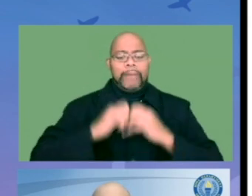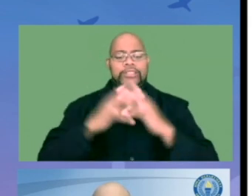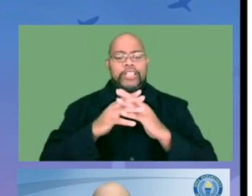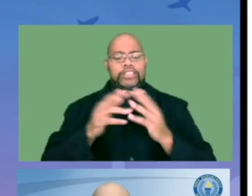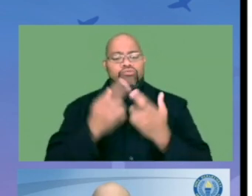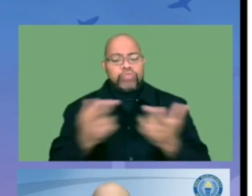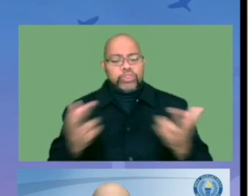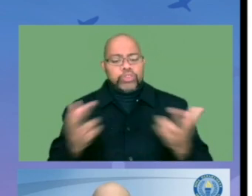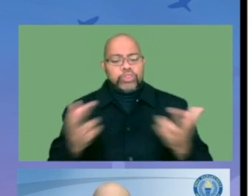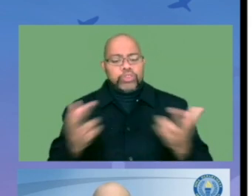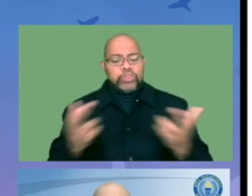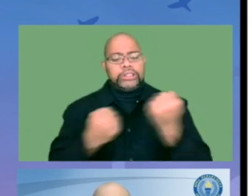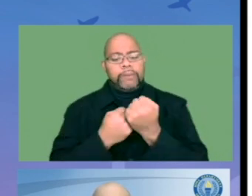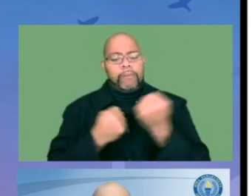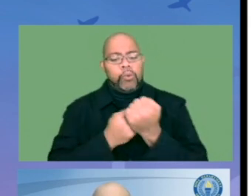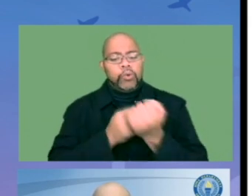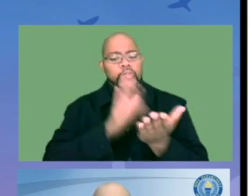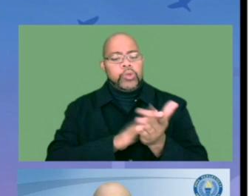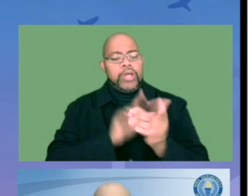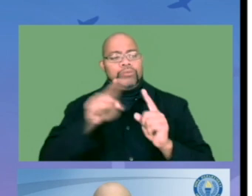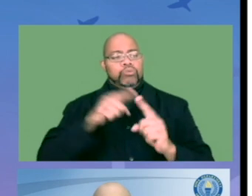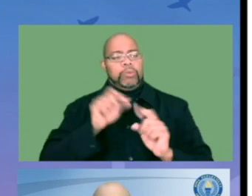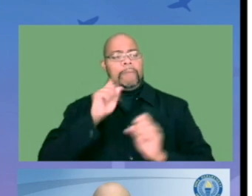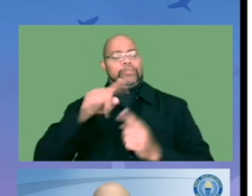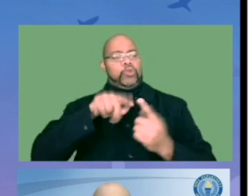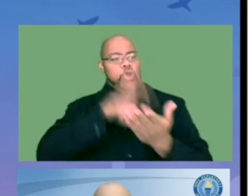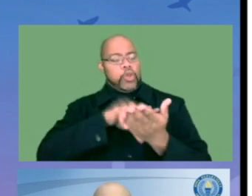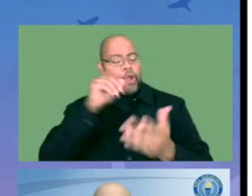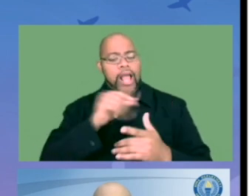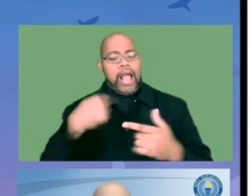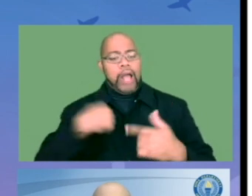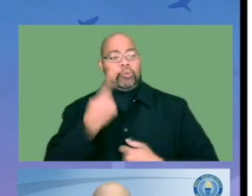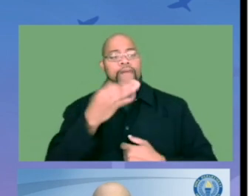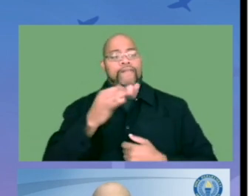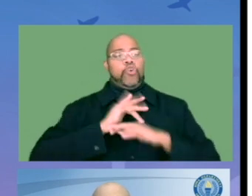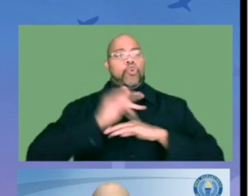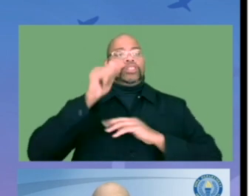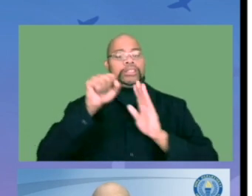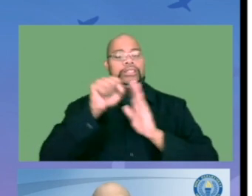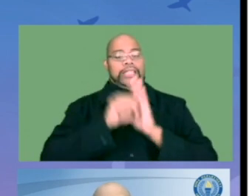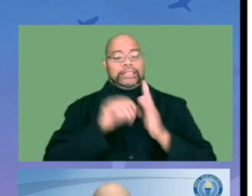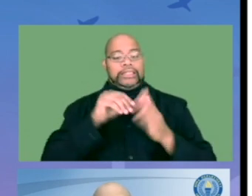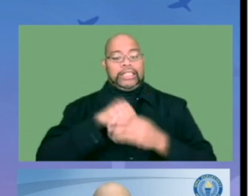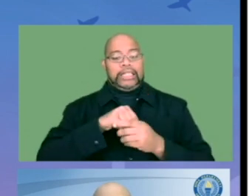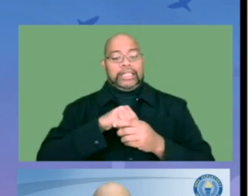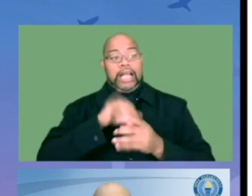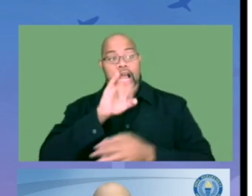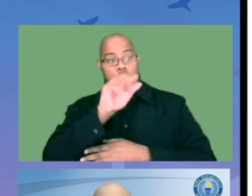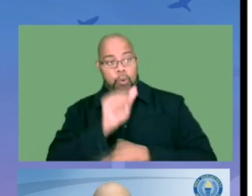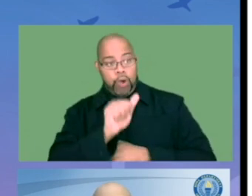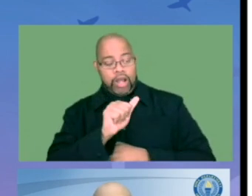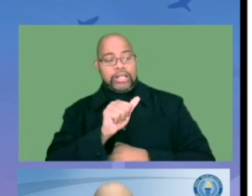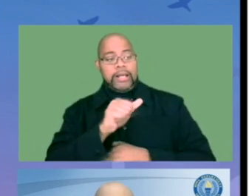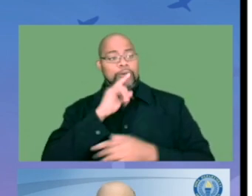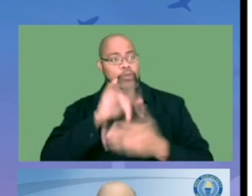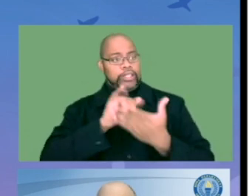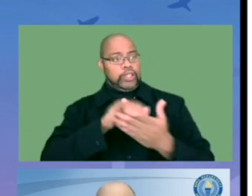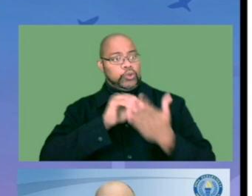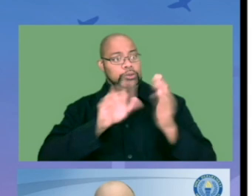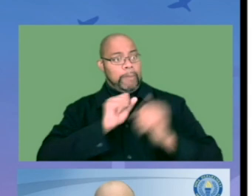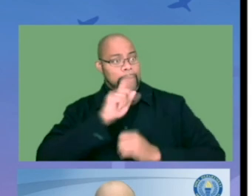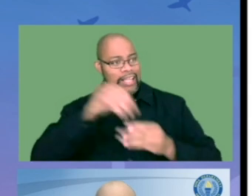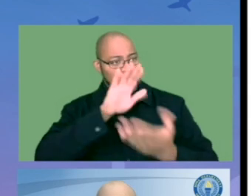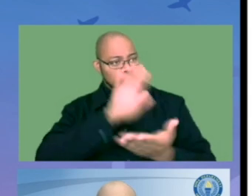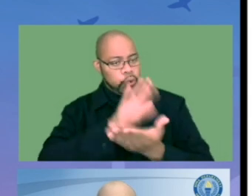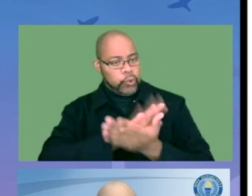guidance, implementation resources, and supporting schools as they return to learn. And Iowa is one of the earliest states in the country to make sure that